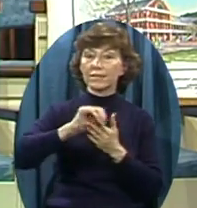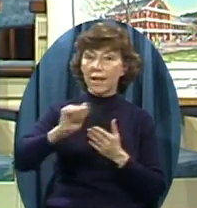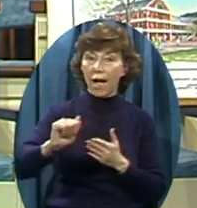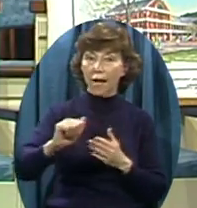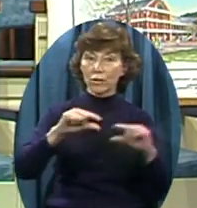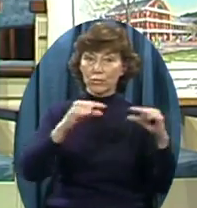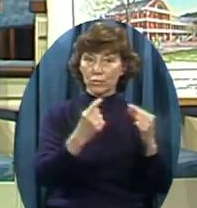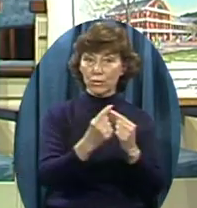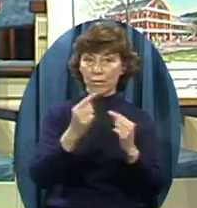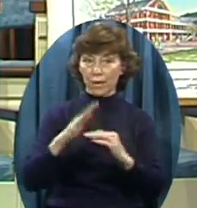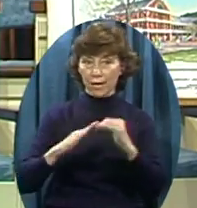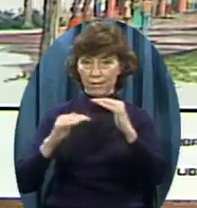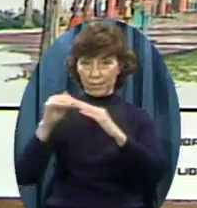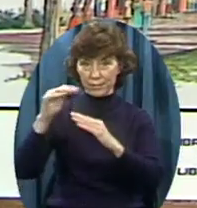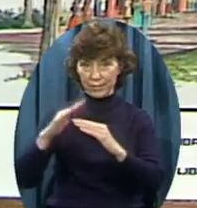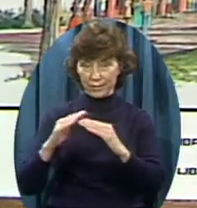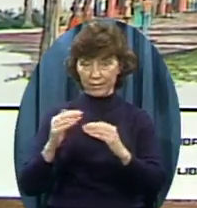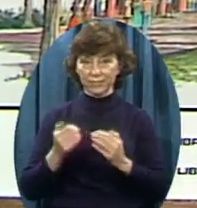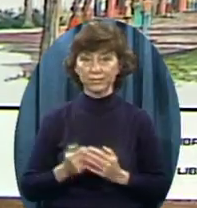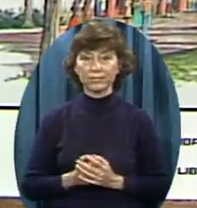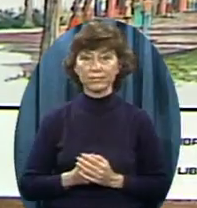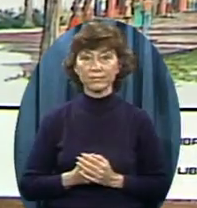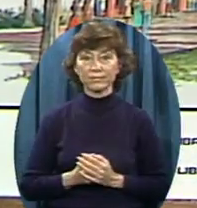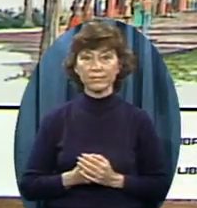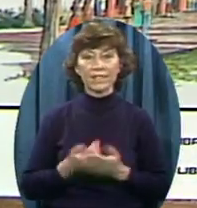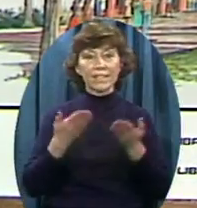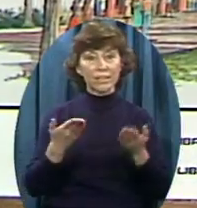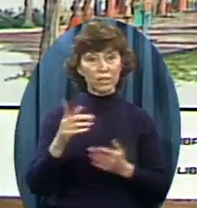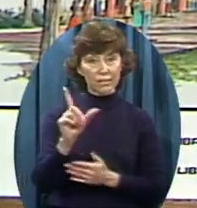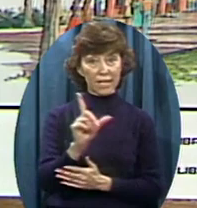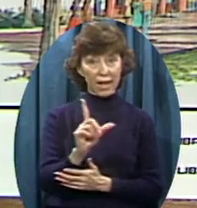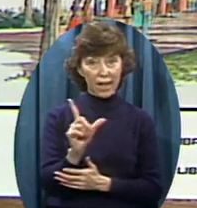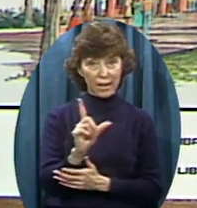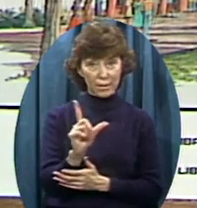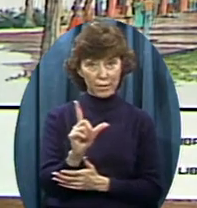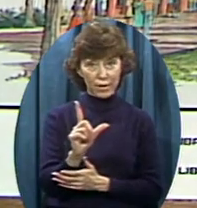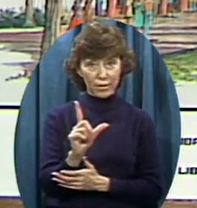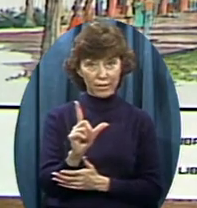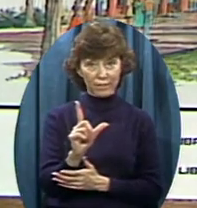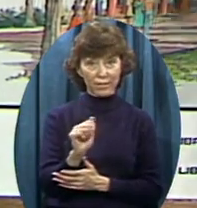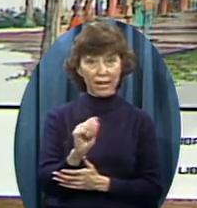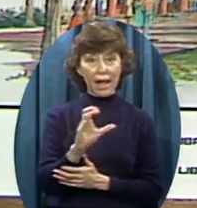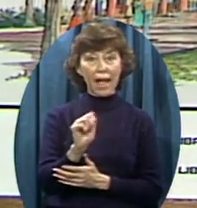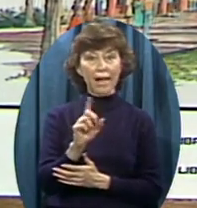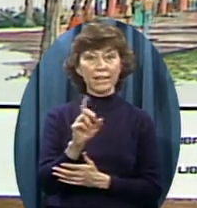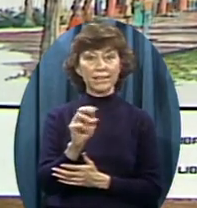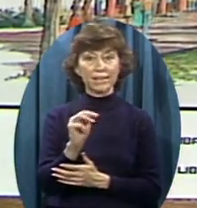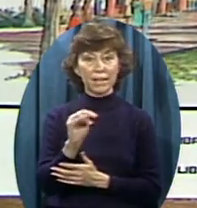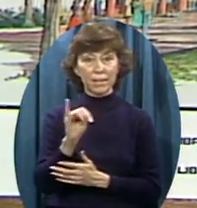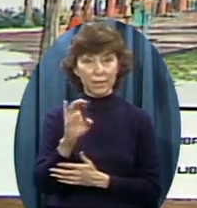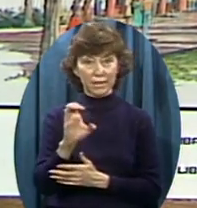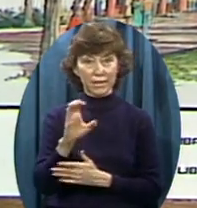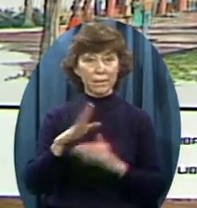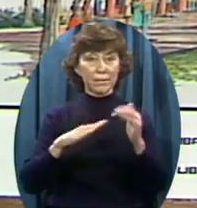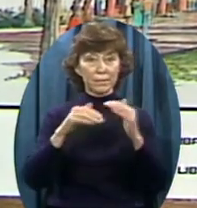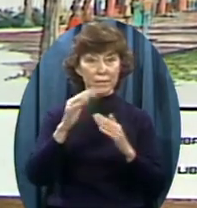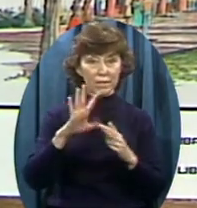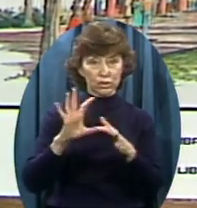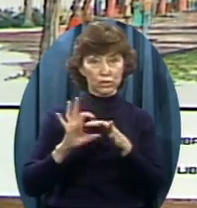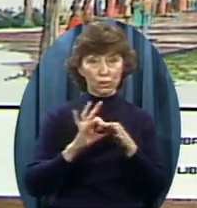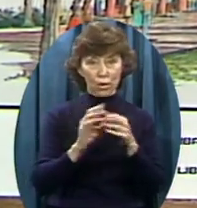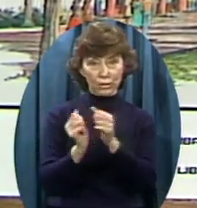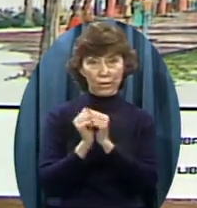today At today's market prices This is a library And an academic building All joined together About 22